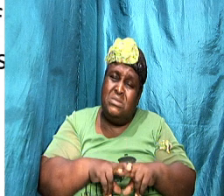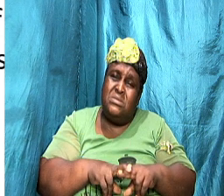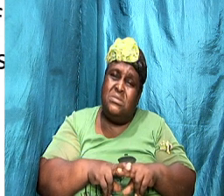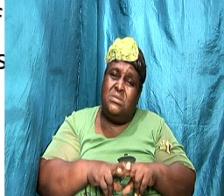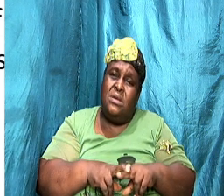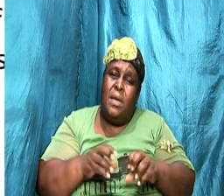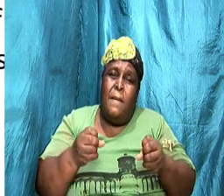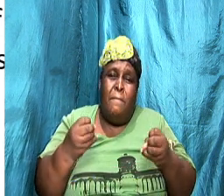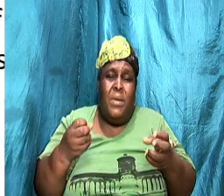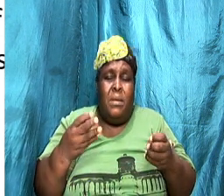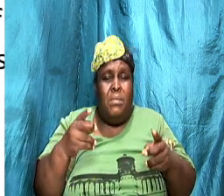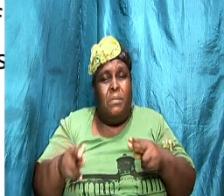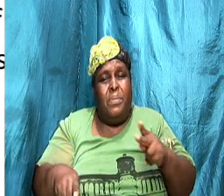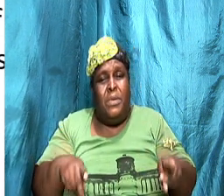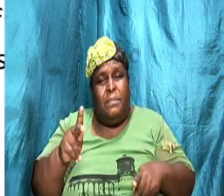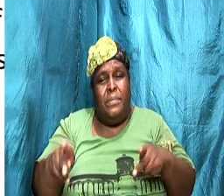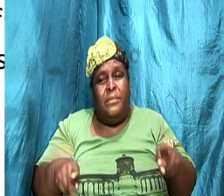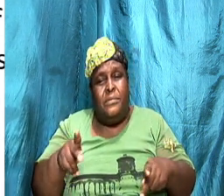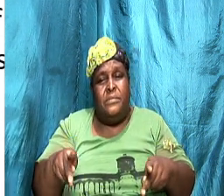folks